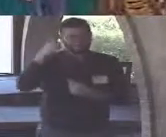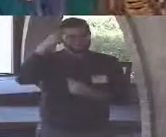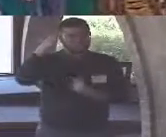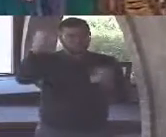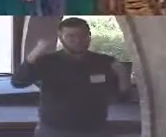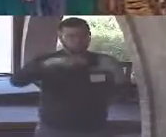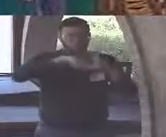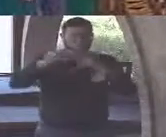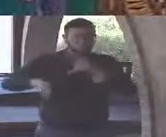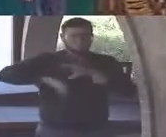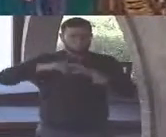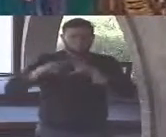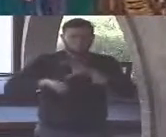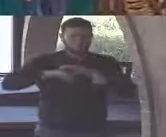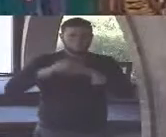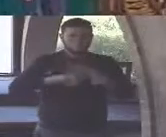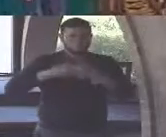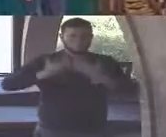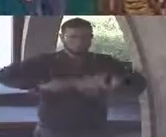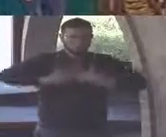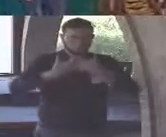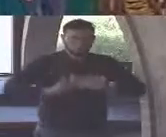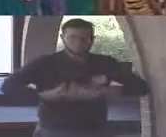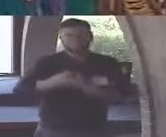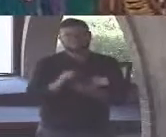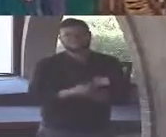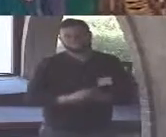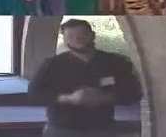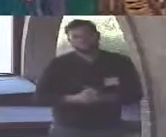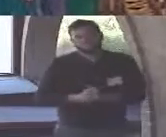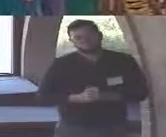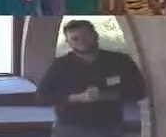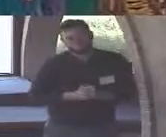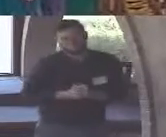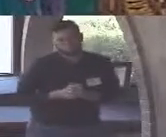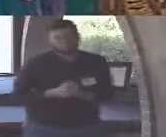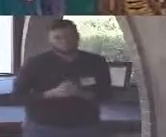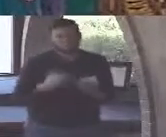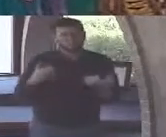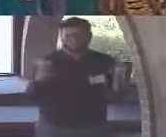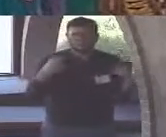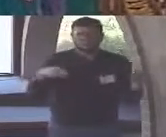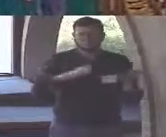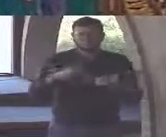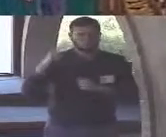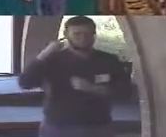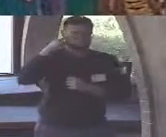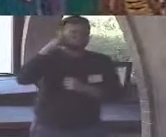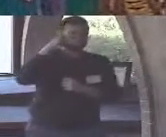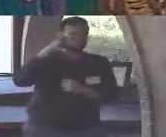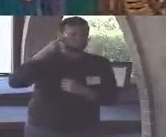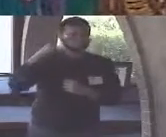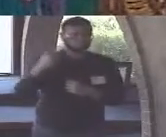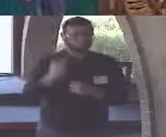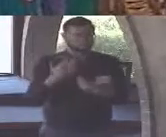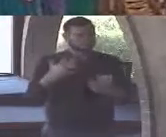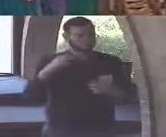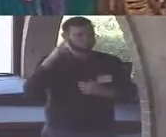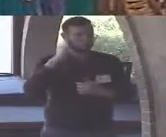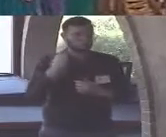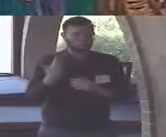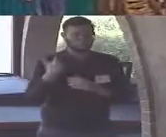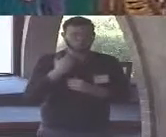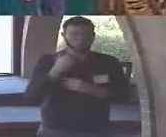most of us here today are likely already familiar with that most famous maxim of Frederick Nietzsche God is dead